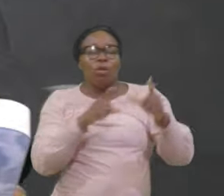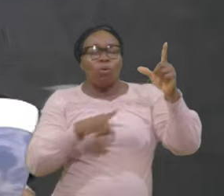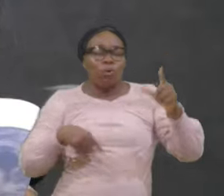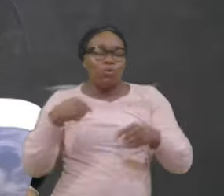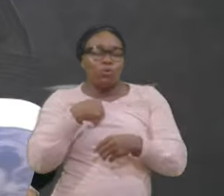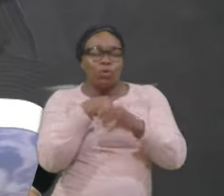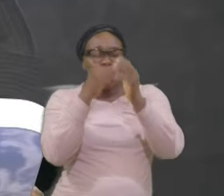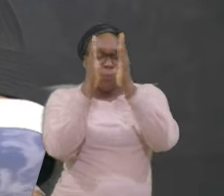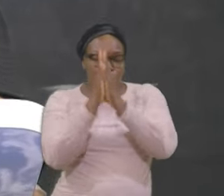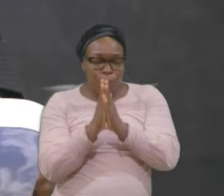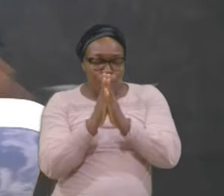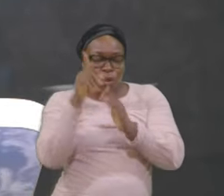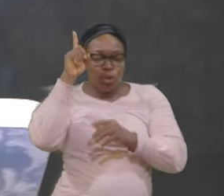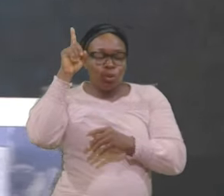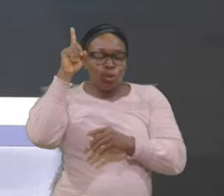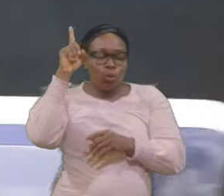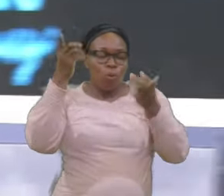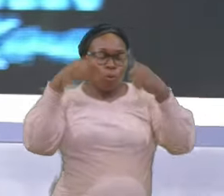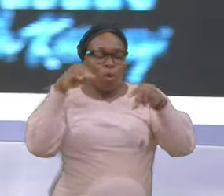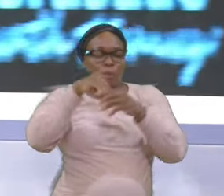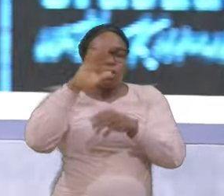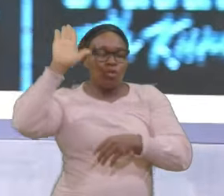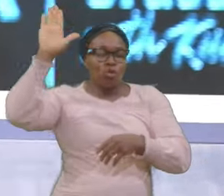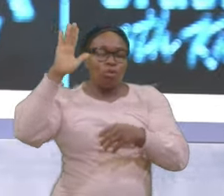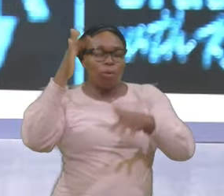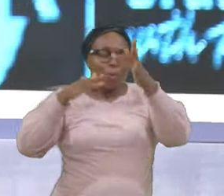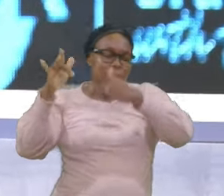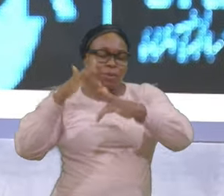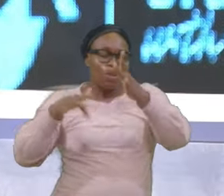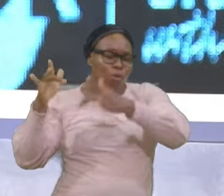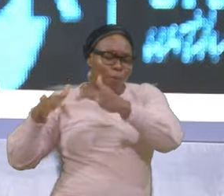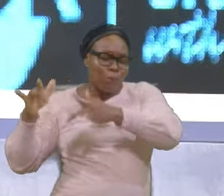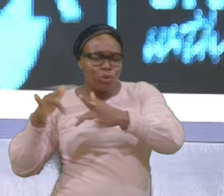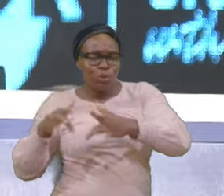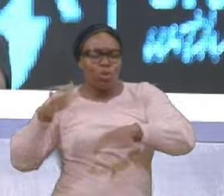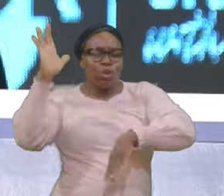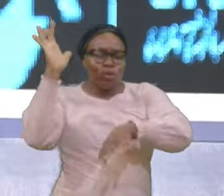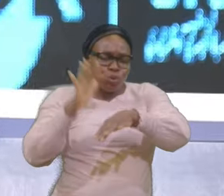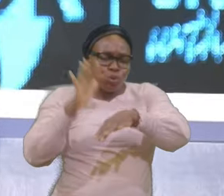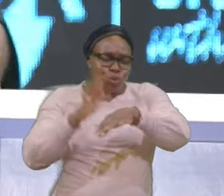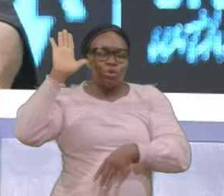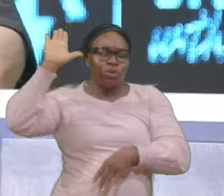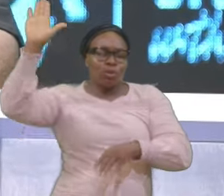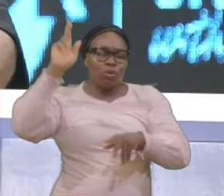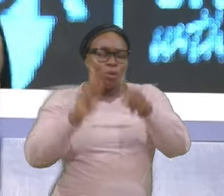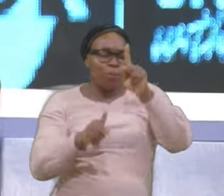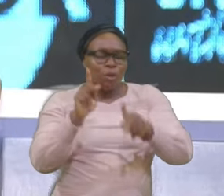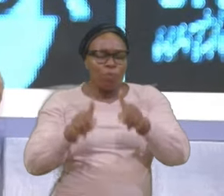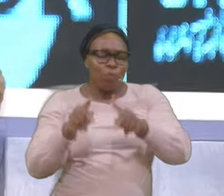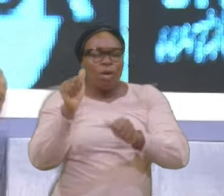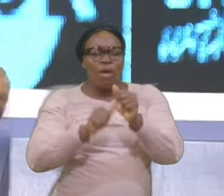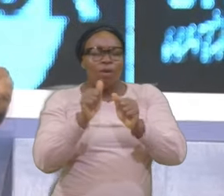In Your Mercy And Compassion Touch Your People Everyone Without